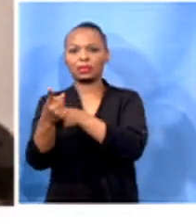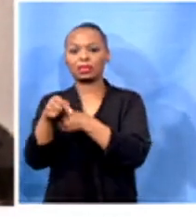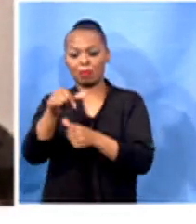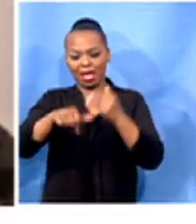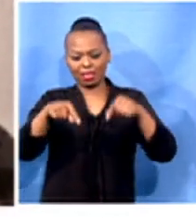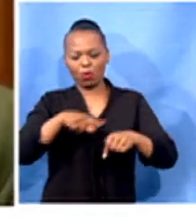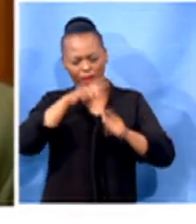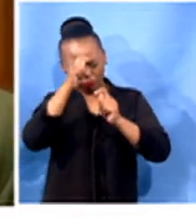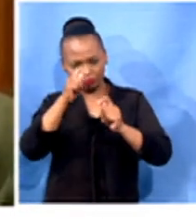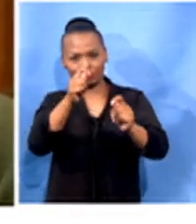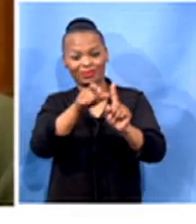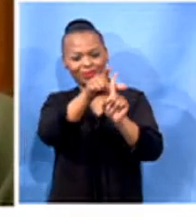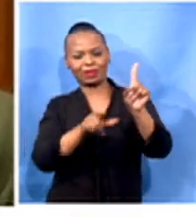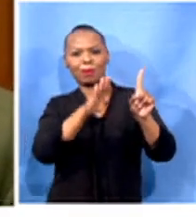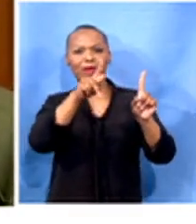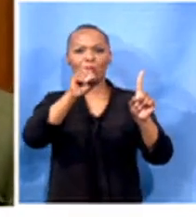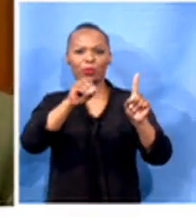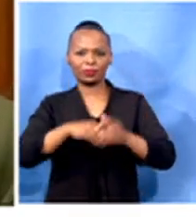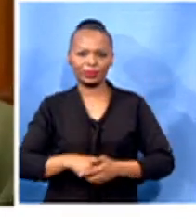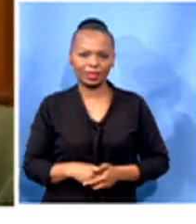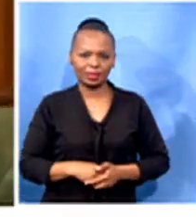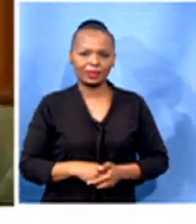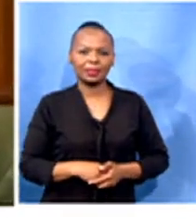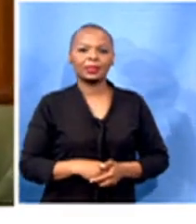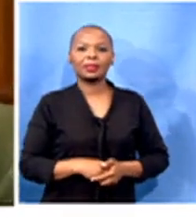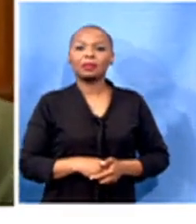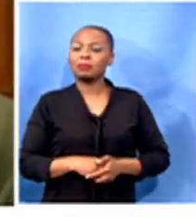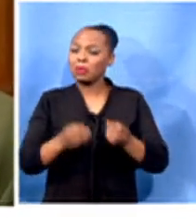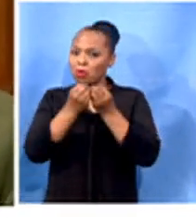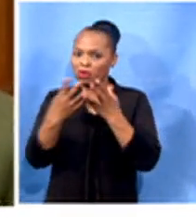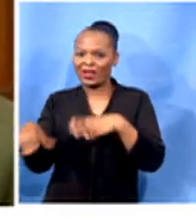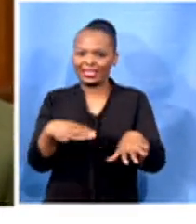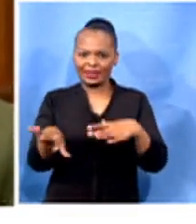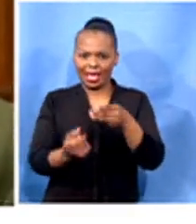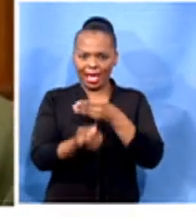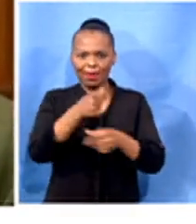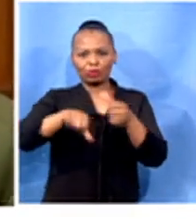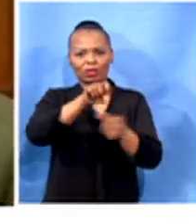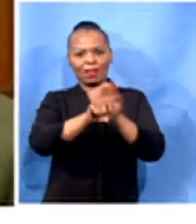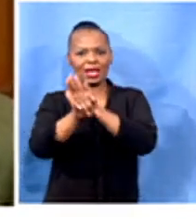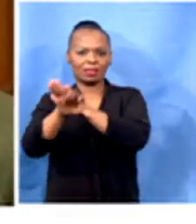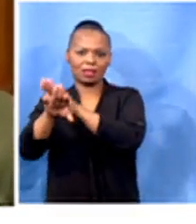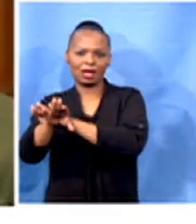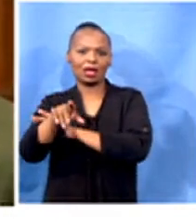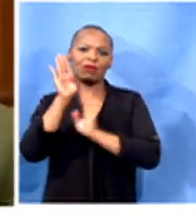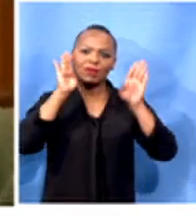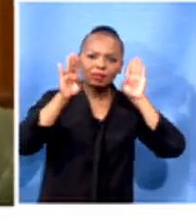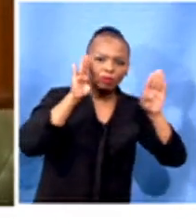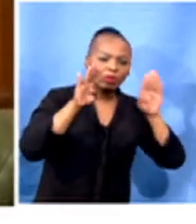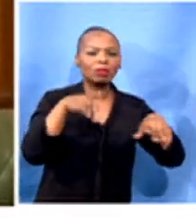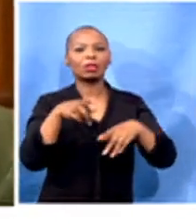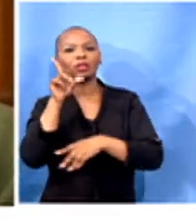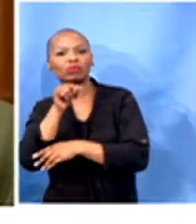Steve Biko. We have a virtual Steve Biko month taking place in our social media platforms, Facebook, Twitter,